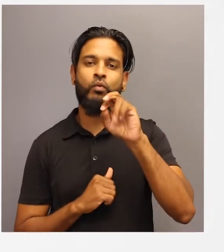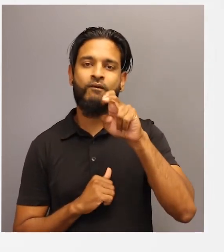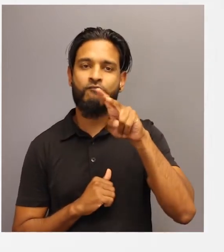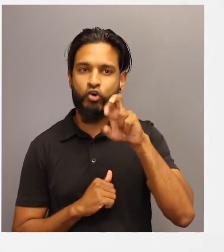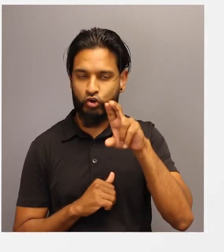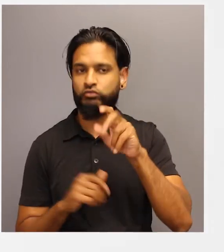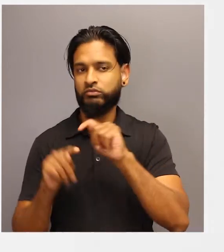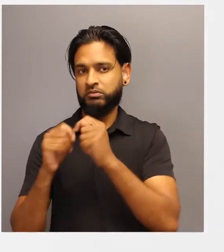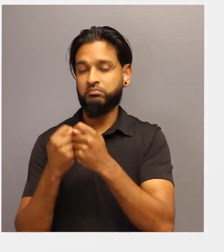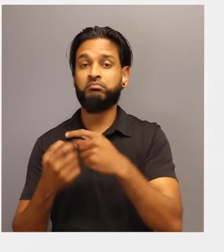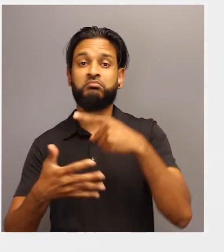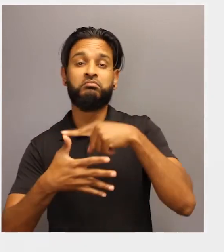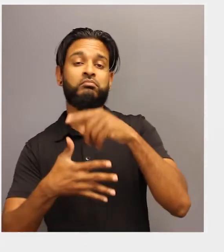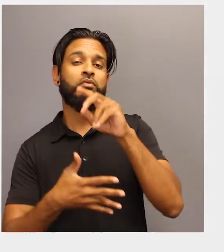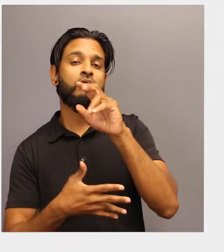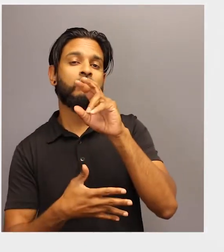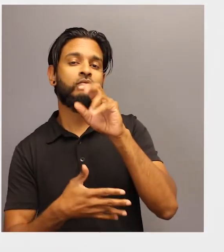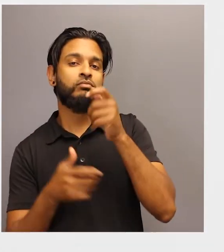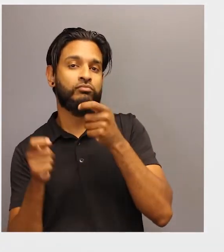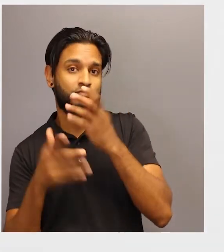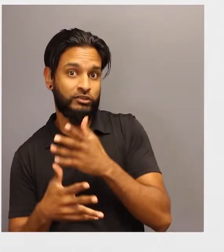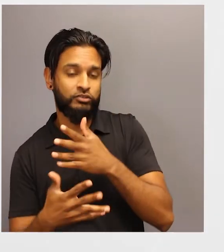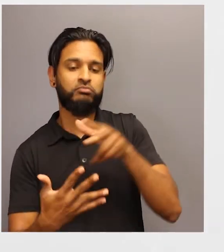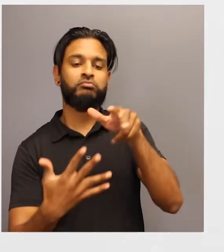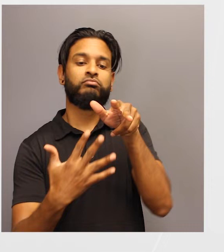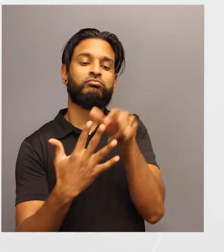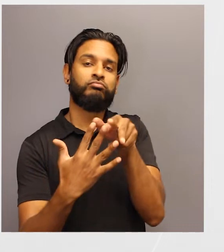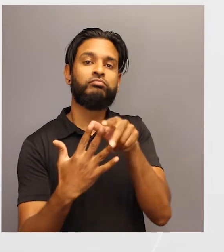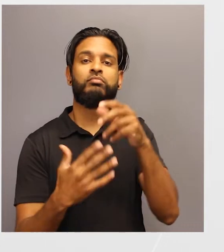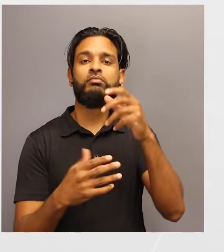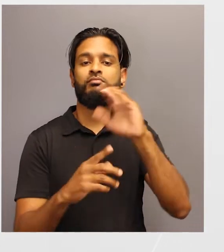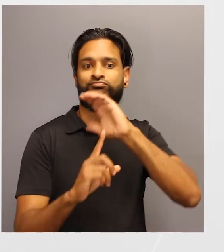rover students, one timer, and one official.